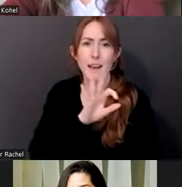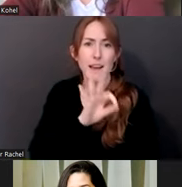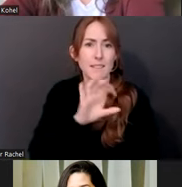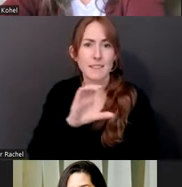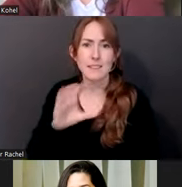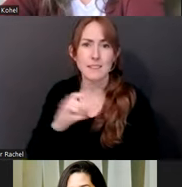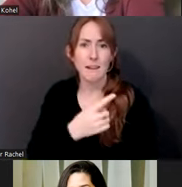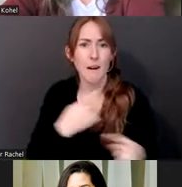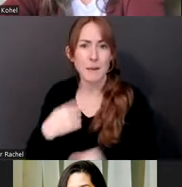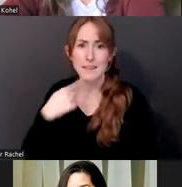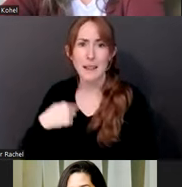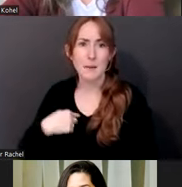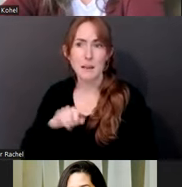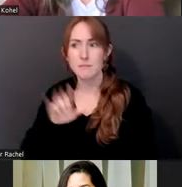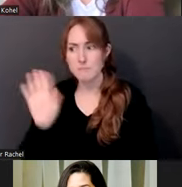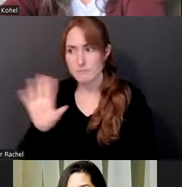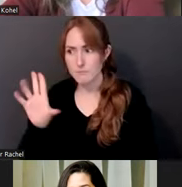to deal with the consequences for that.